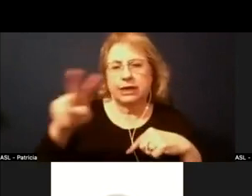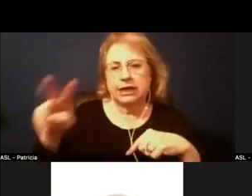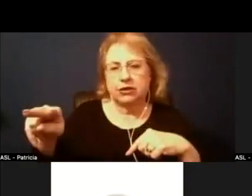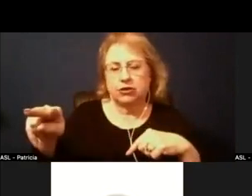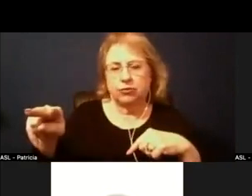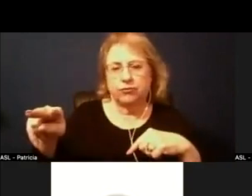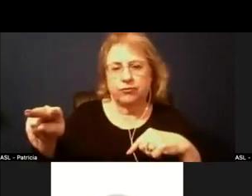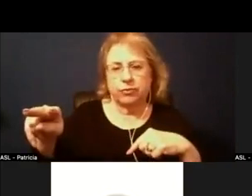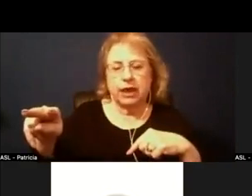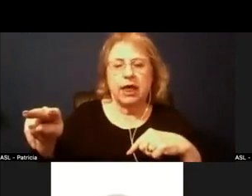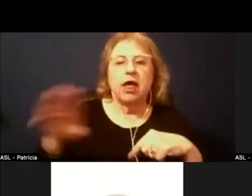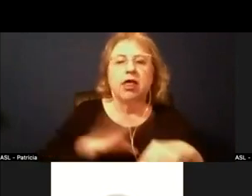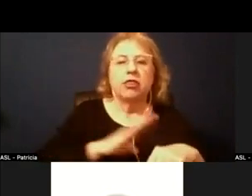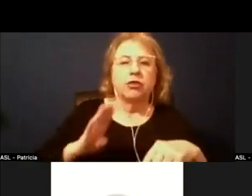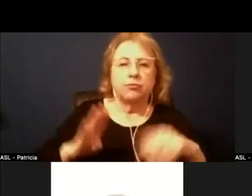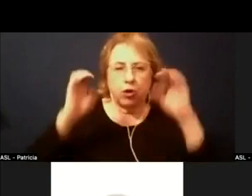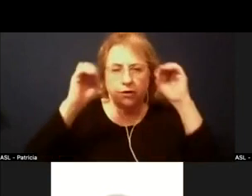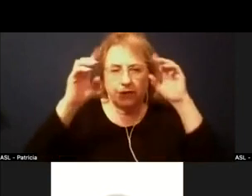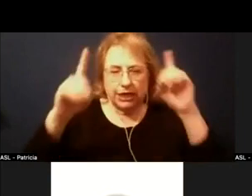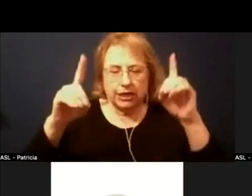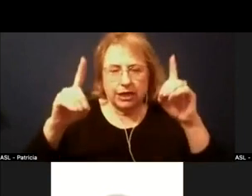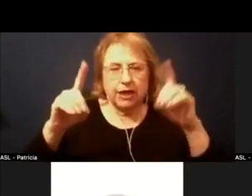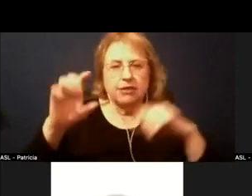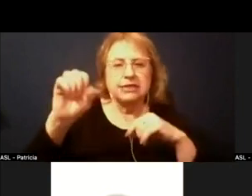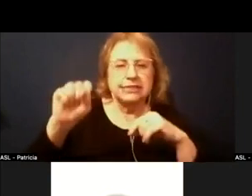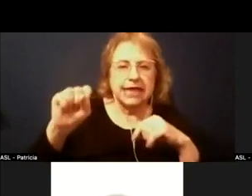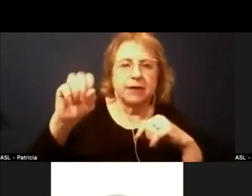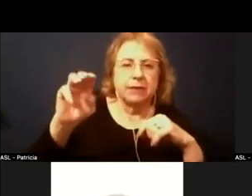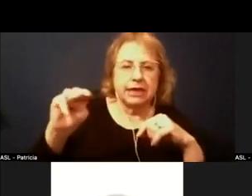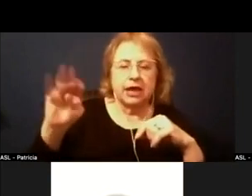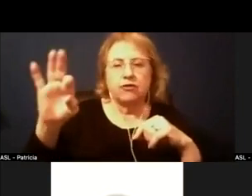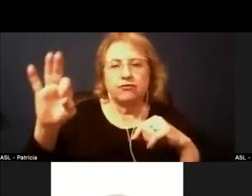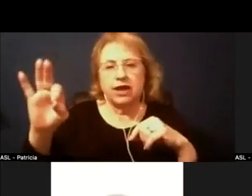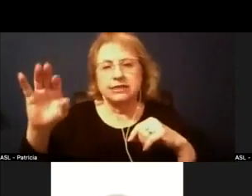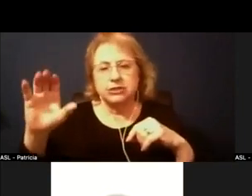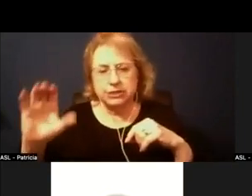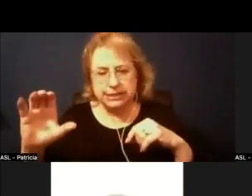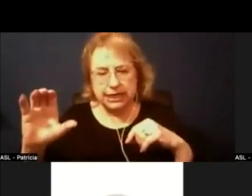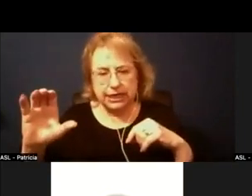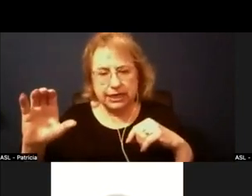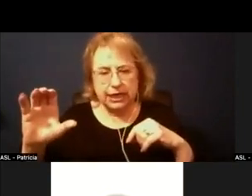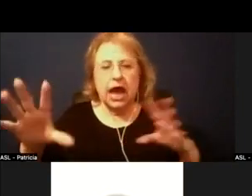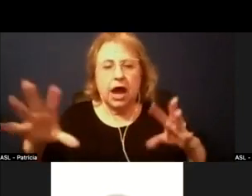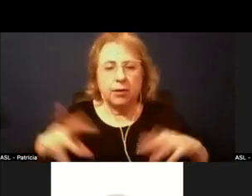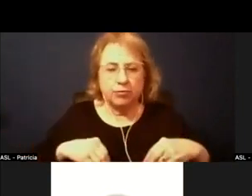the board of education of the san mateo foster city school district approving adjusted trustee area boundaries